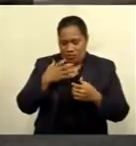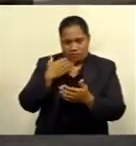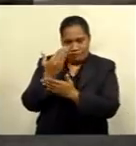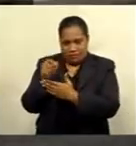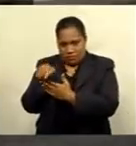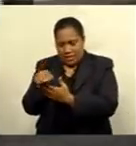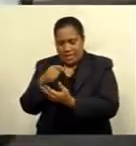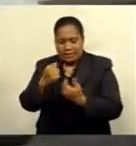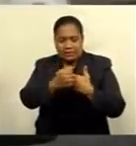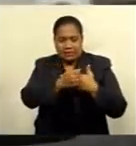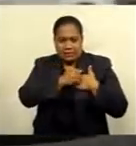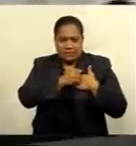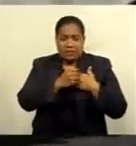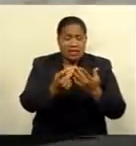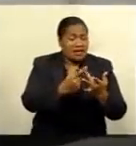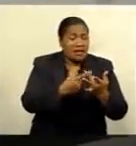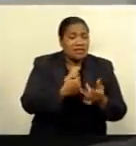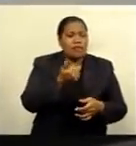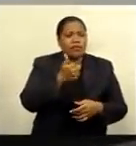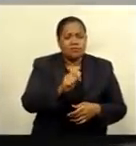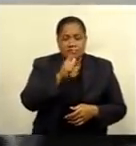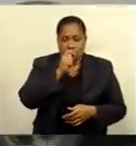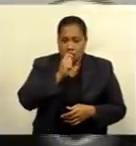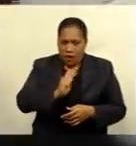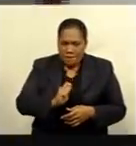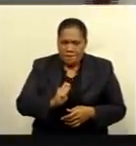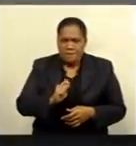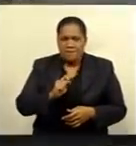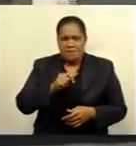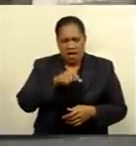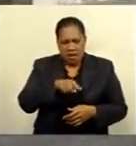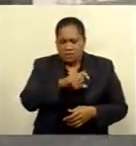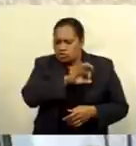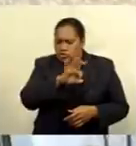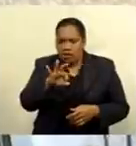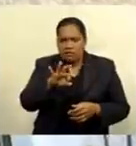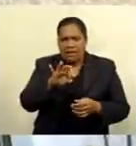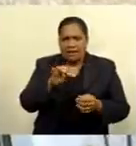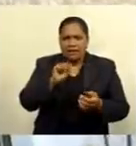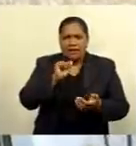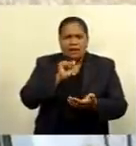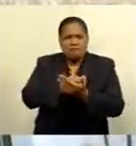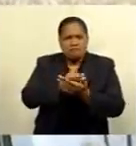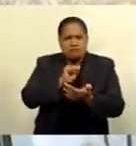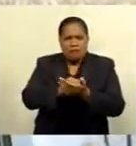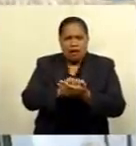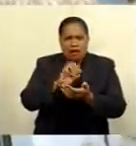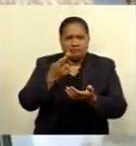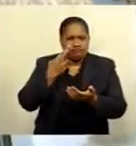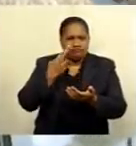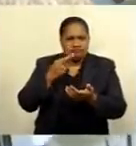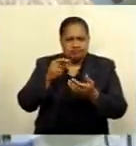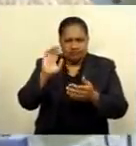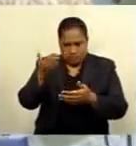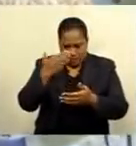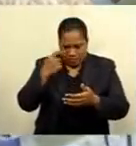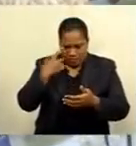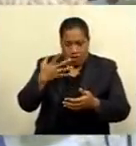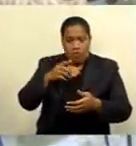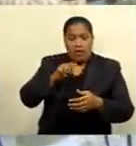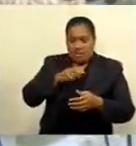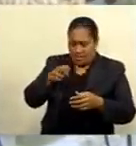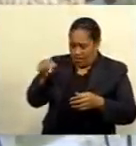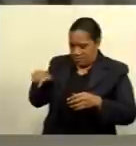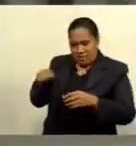ones that use only nasal swab, these ones are not as accurate. According to the ministry, the national seven-day average